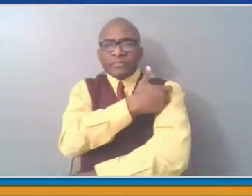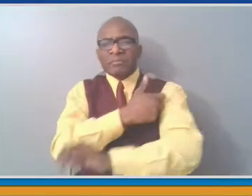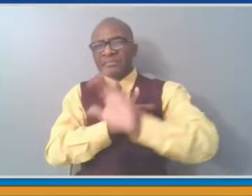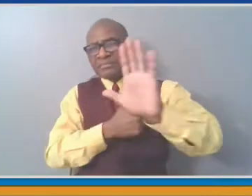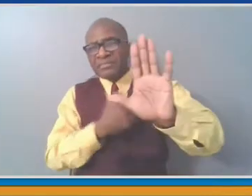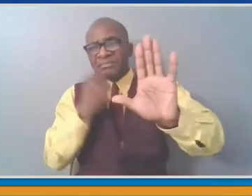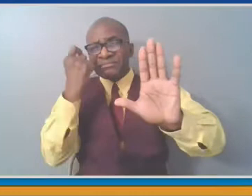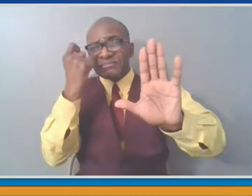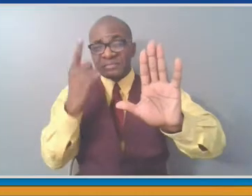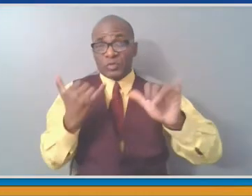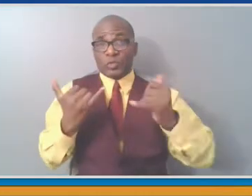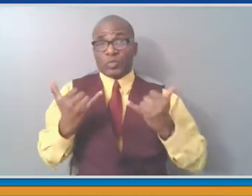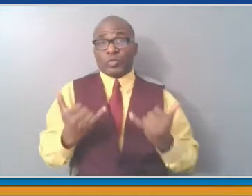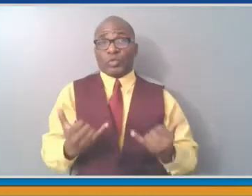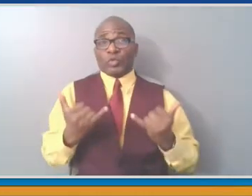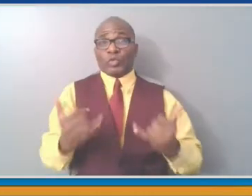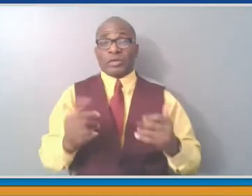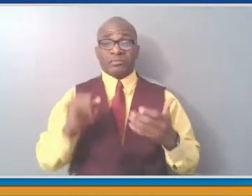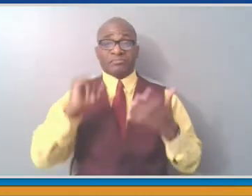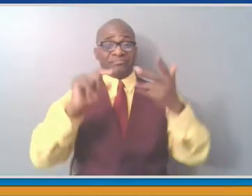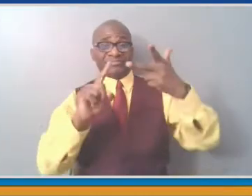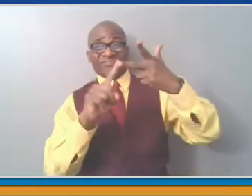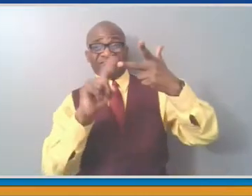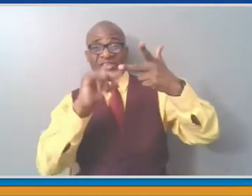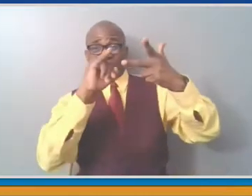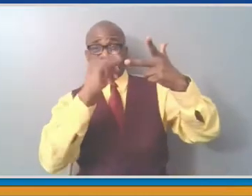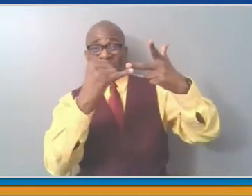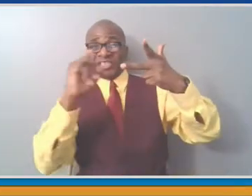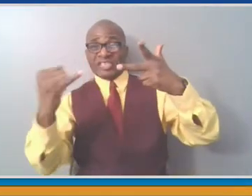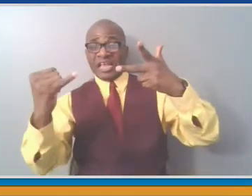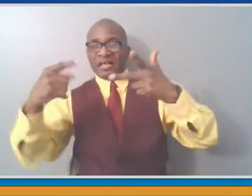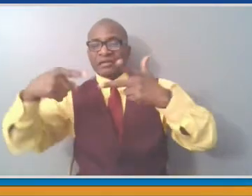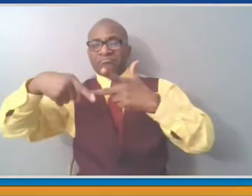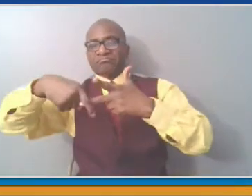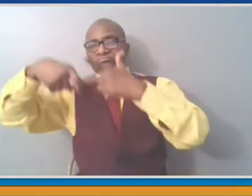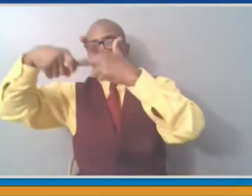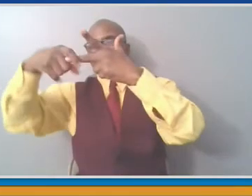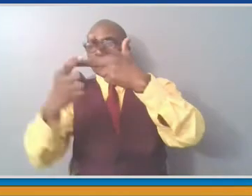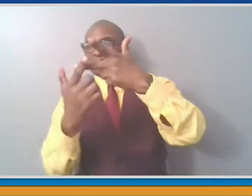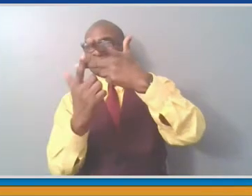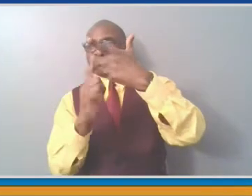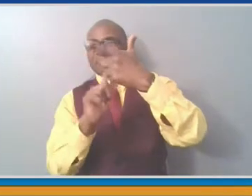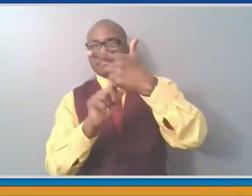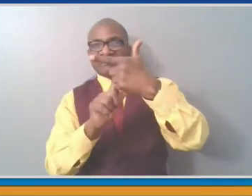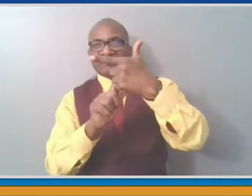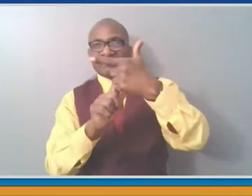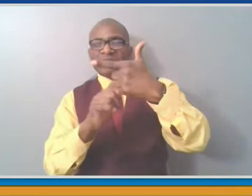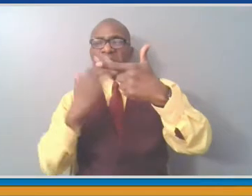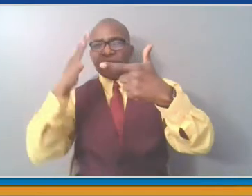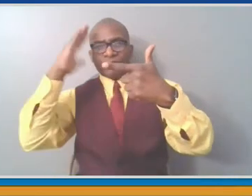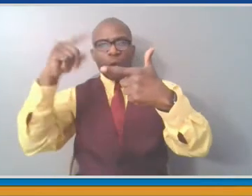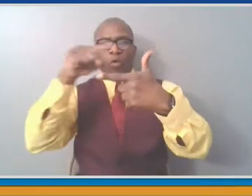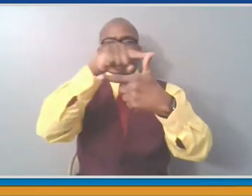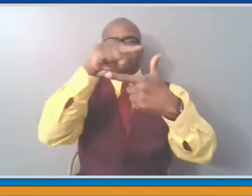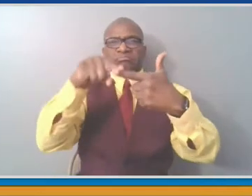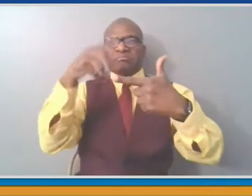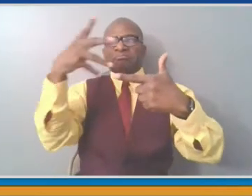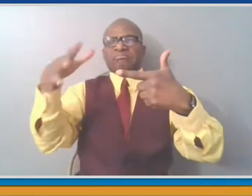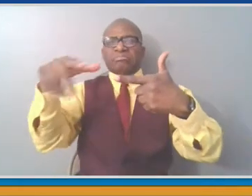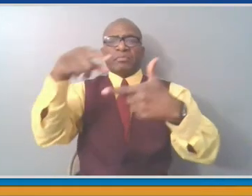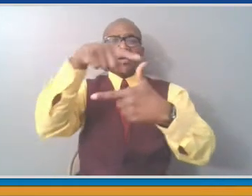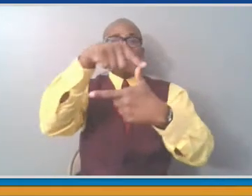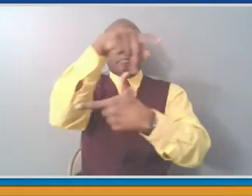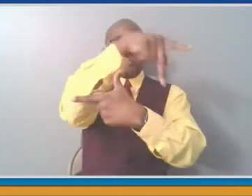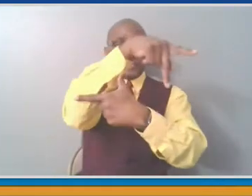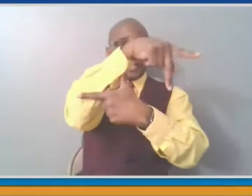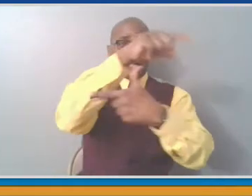two-shot vaccines, and they continue to provide the bulk of the protection for folks. Ken will chat about this in just a little bit. But